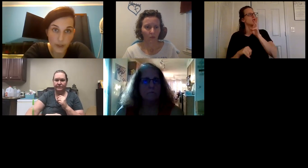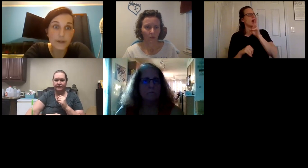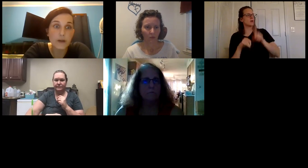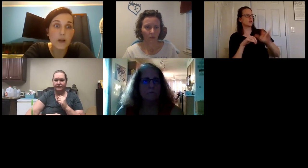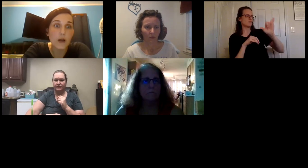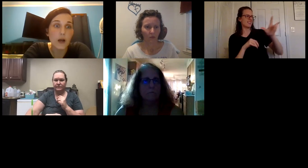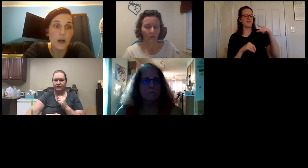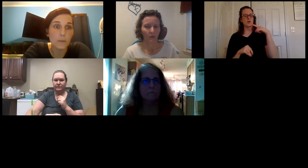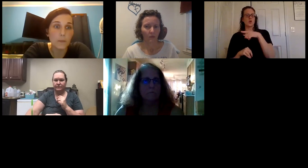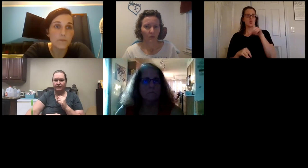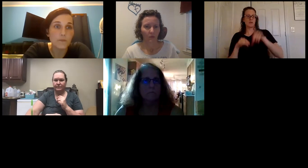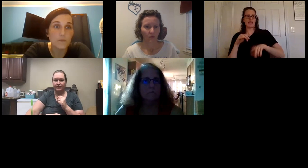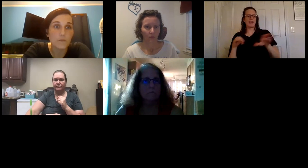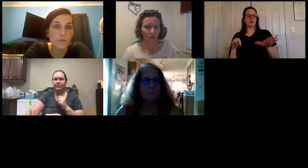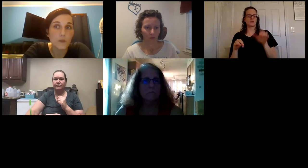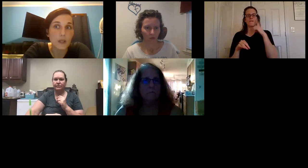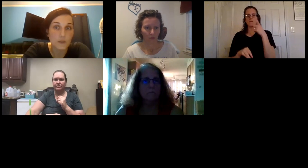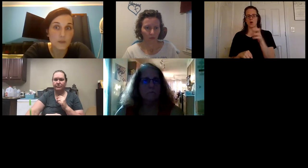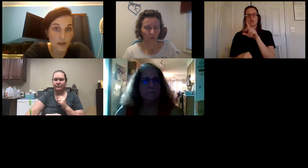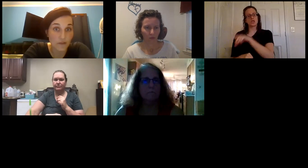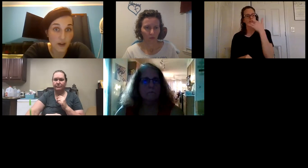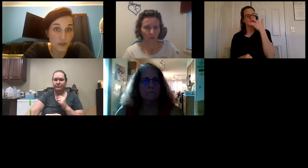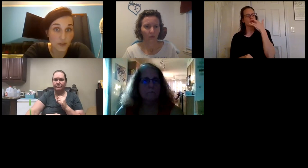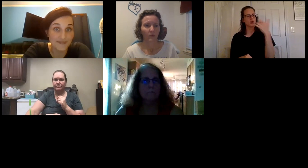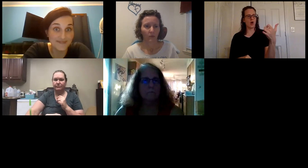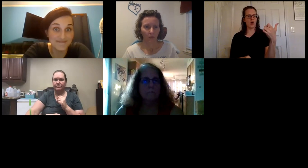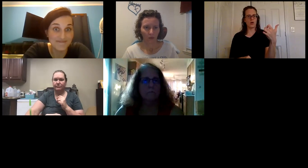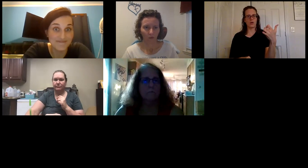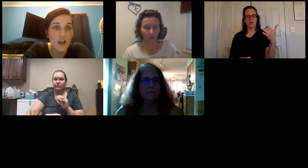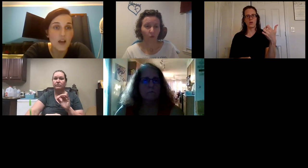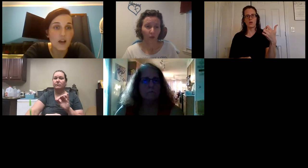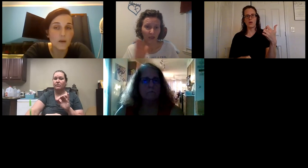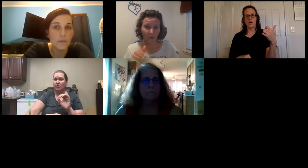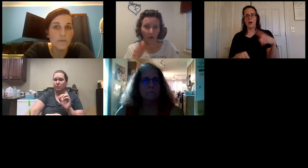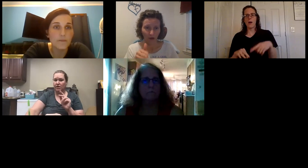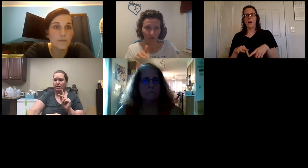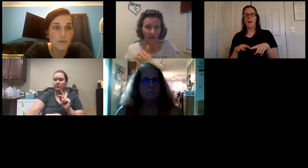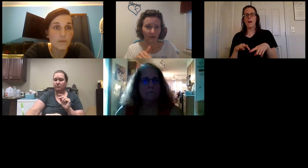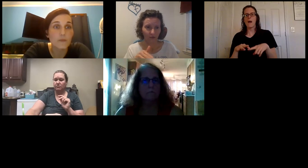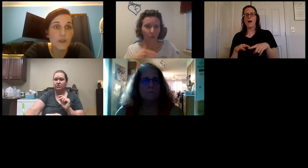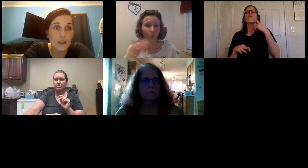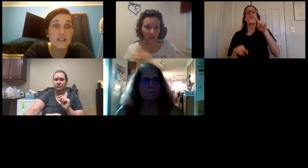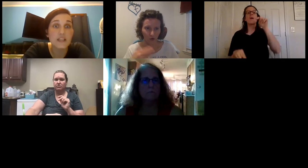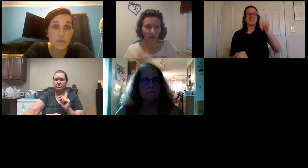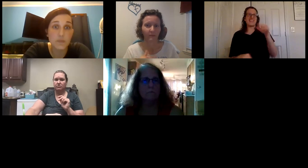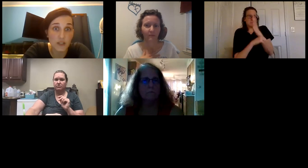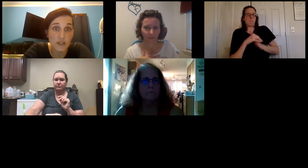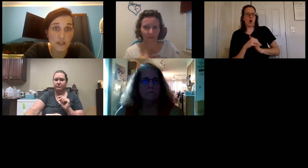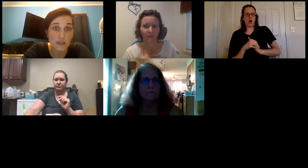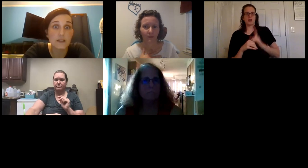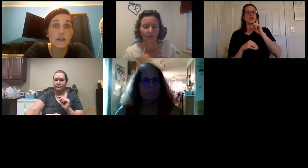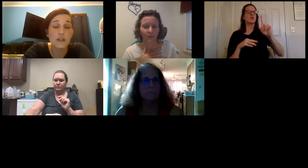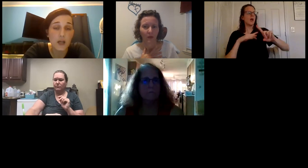her um is what i've found for this part of it for this part